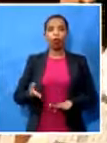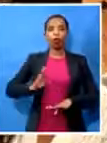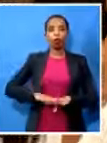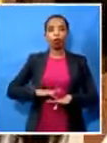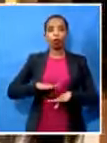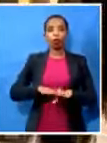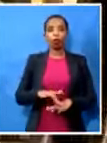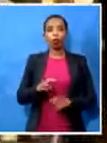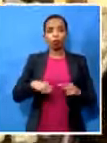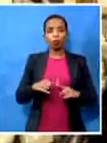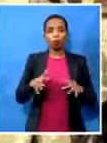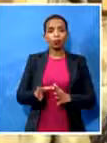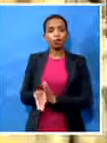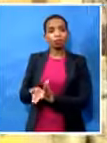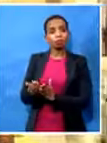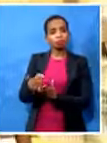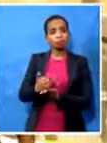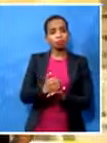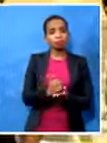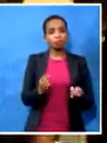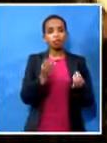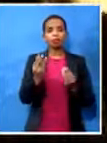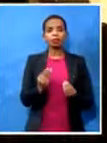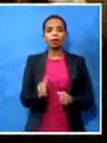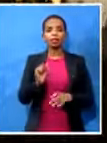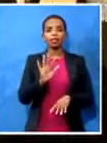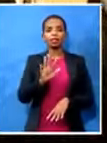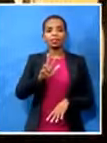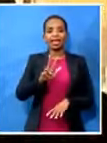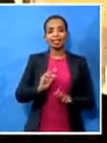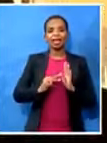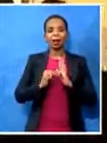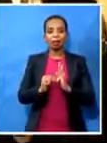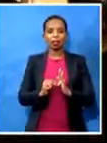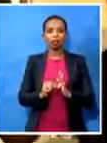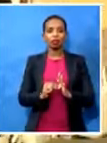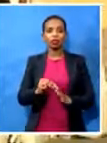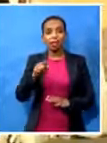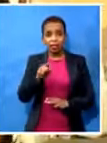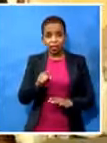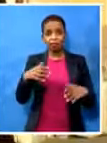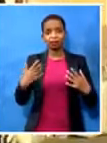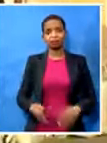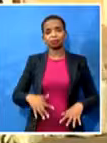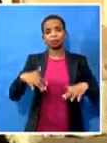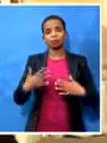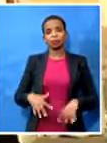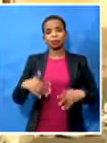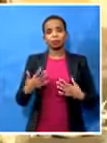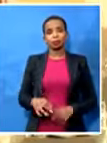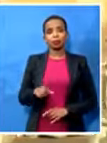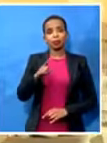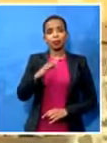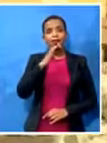of 58 million rand, which is really incredible. And that's thanks to our customers, organizations,